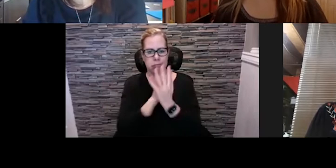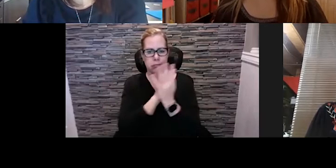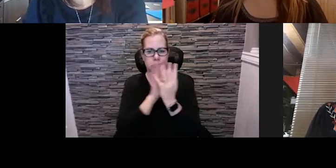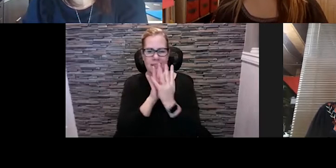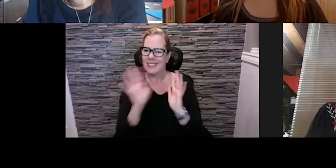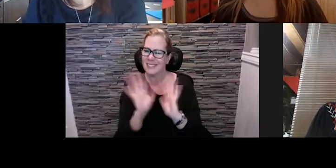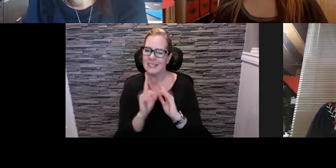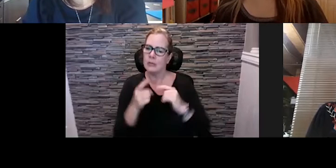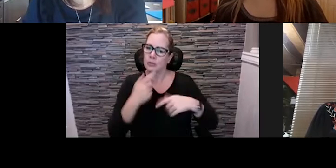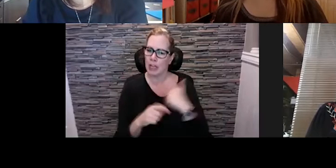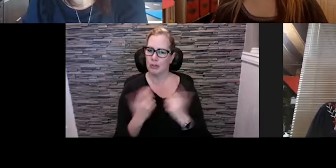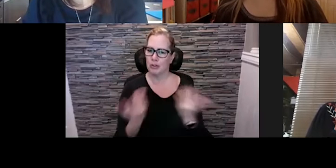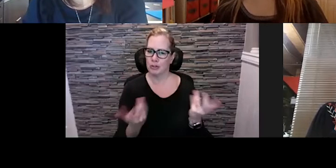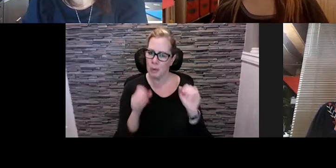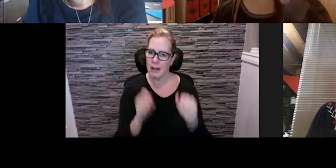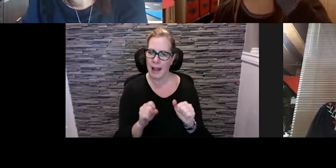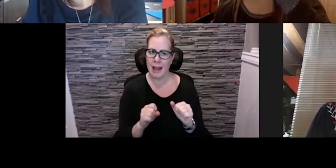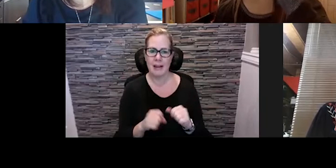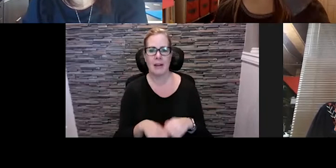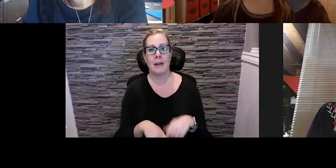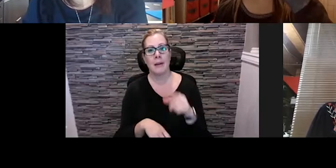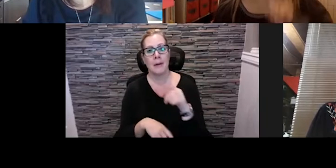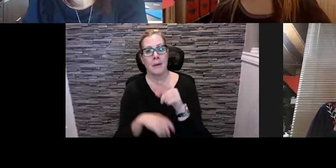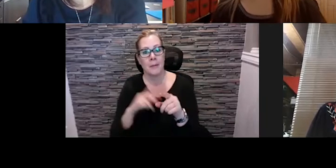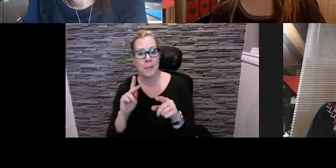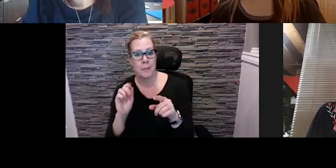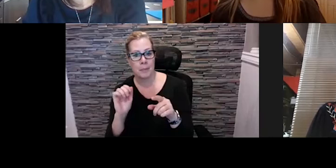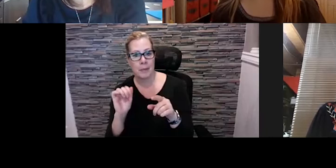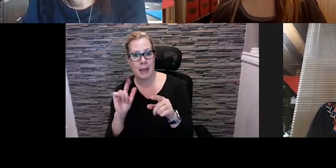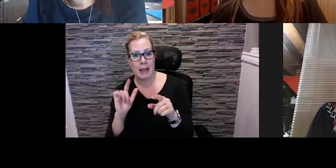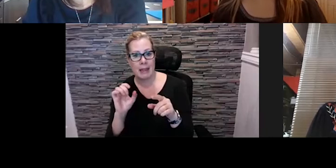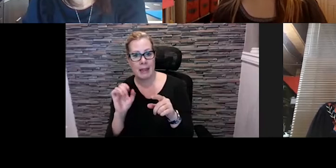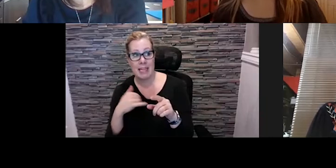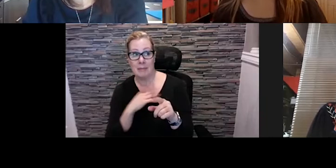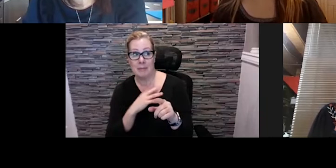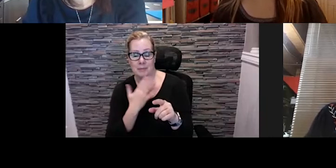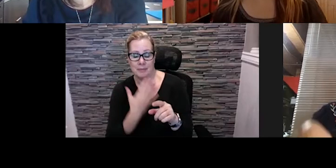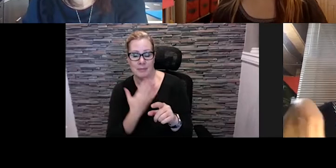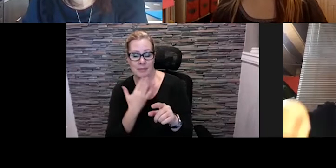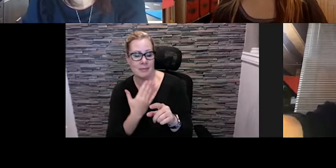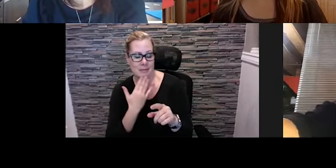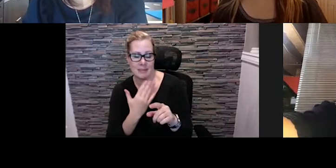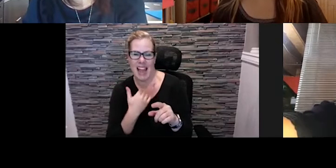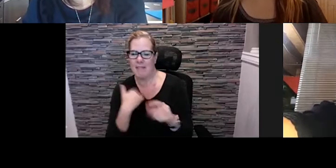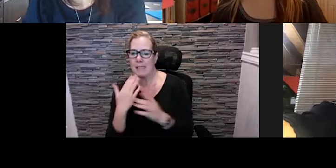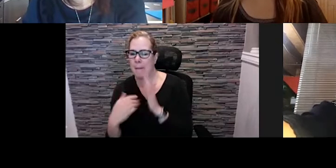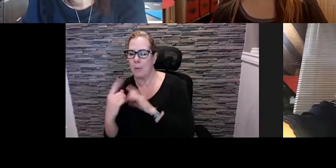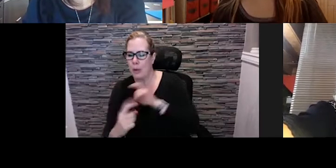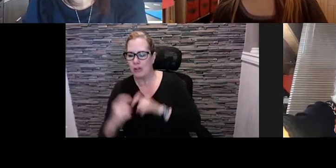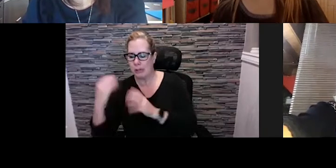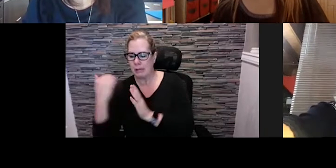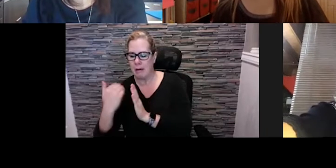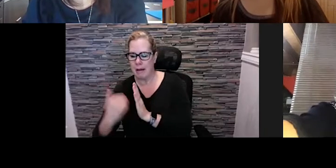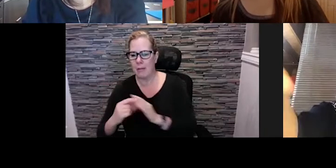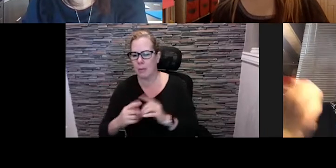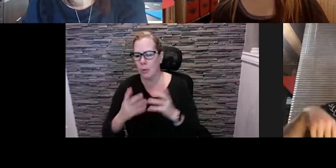Thanks Jennifer and I did want to just take a minute to say, you know, I've got some set questions here, but we really do want to hear from all of you.